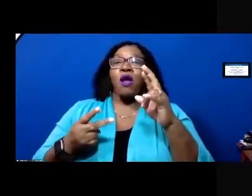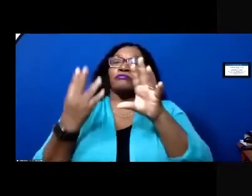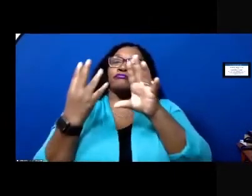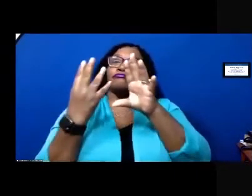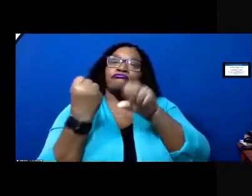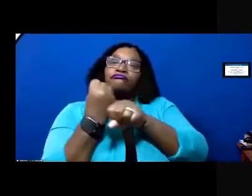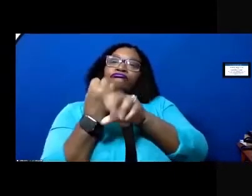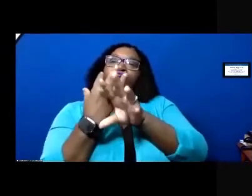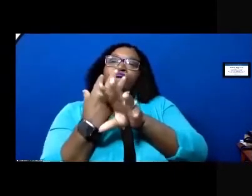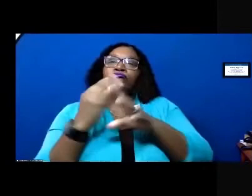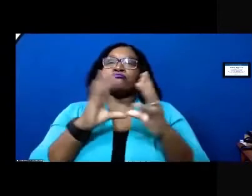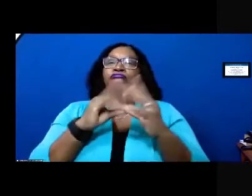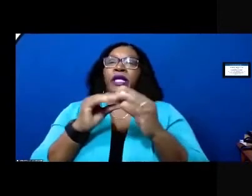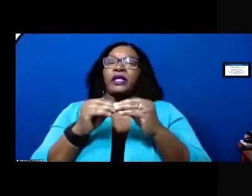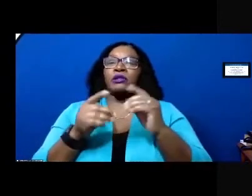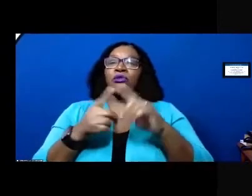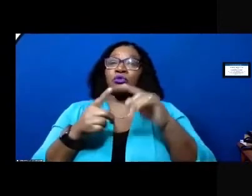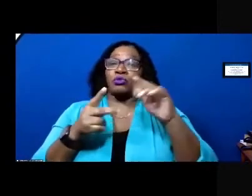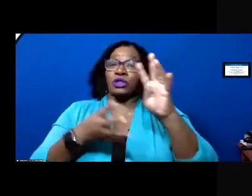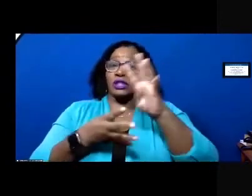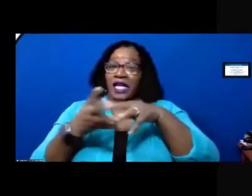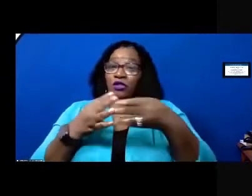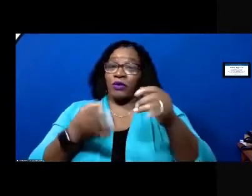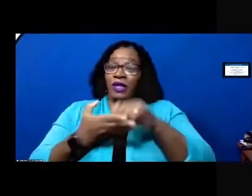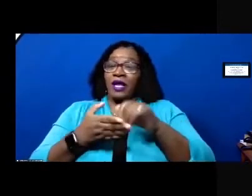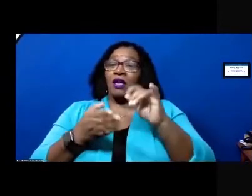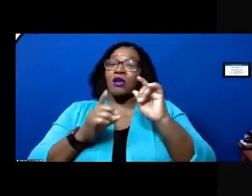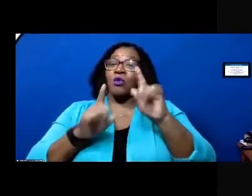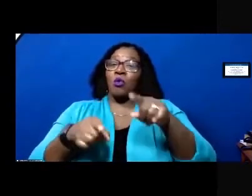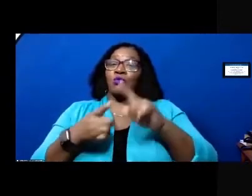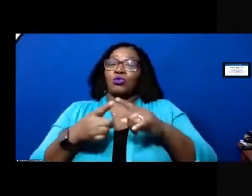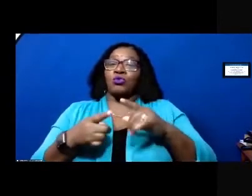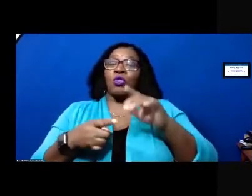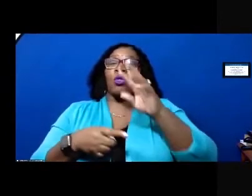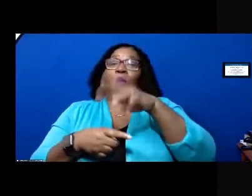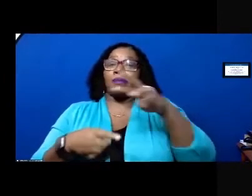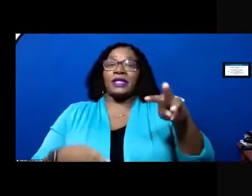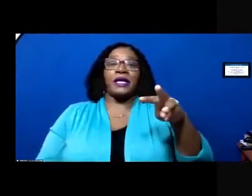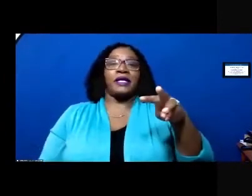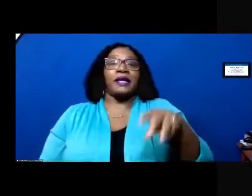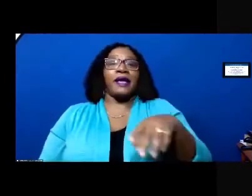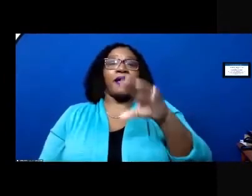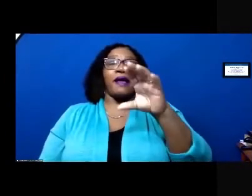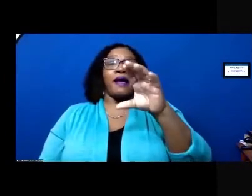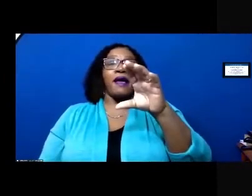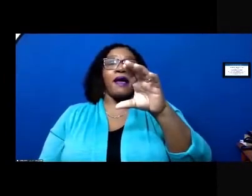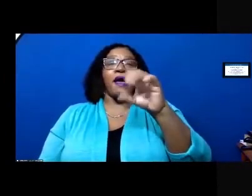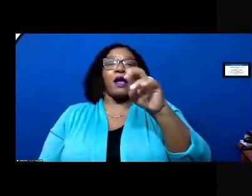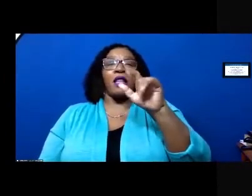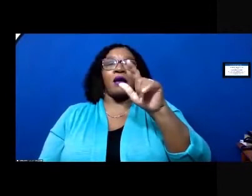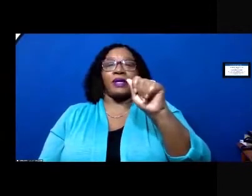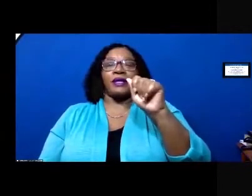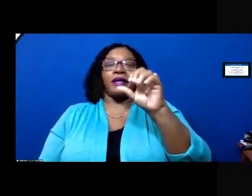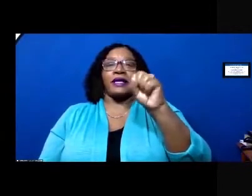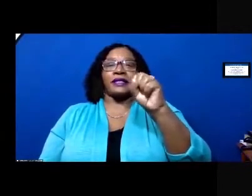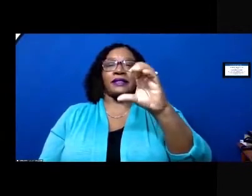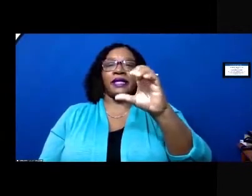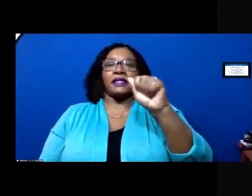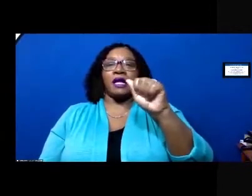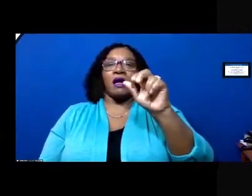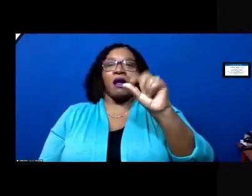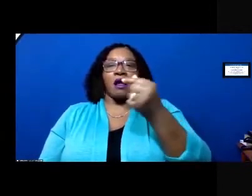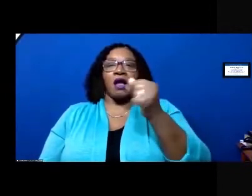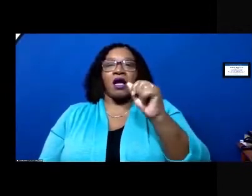to schedule those you can go to our website at columbiasc.gov slash